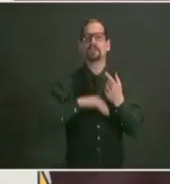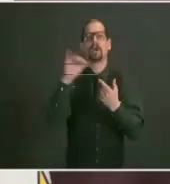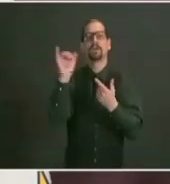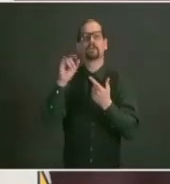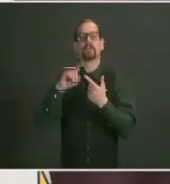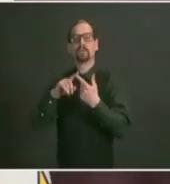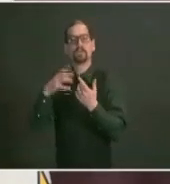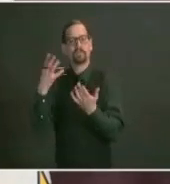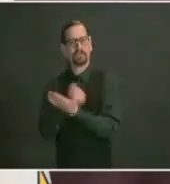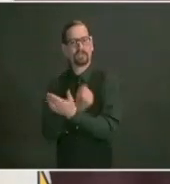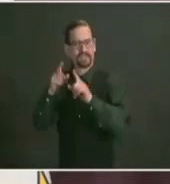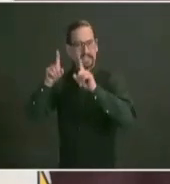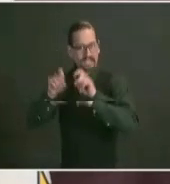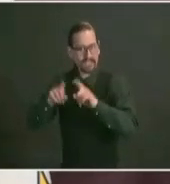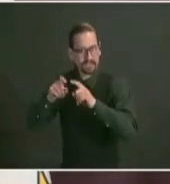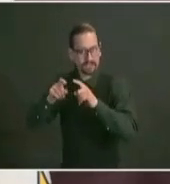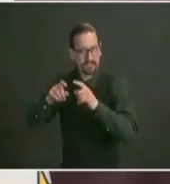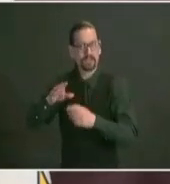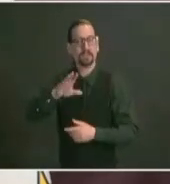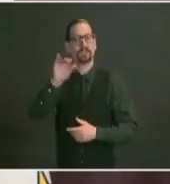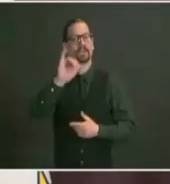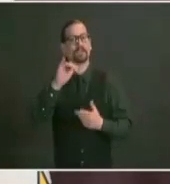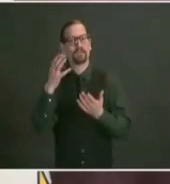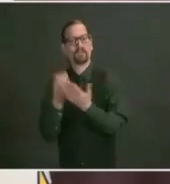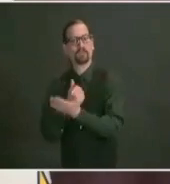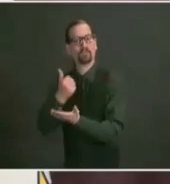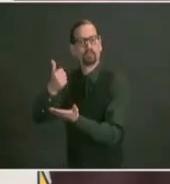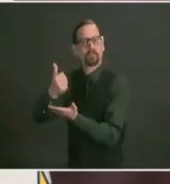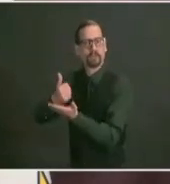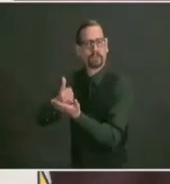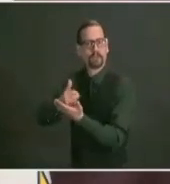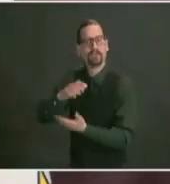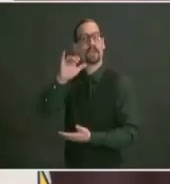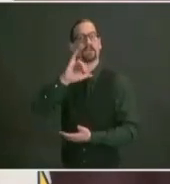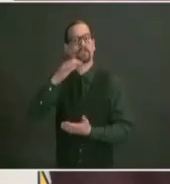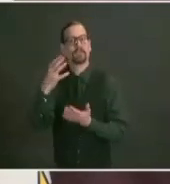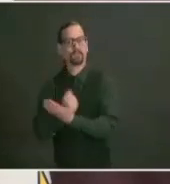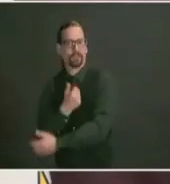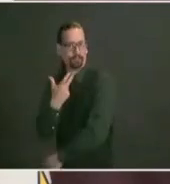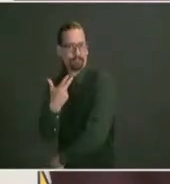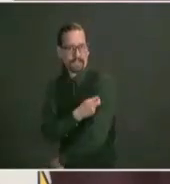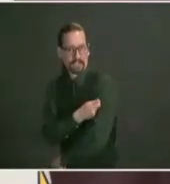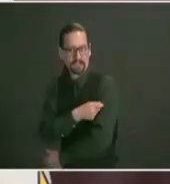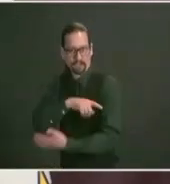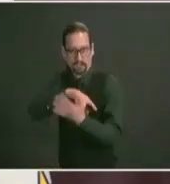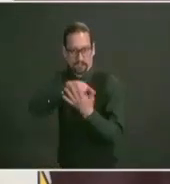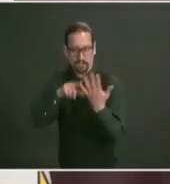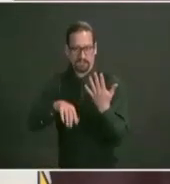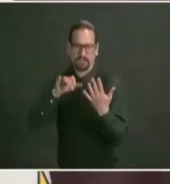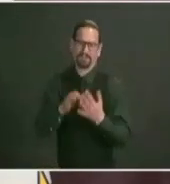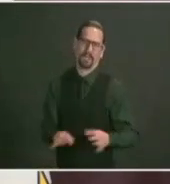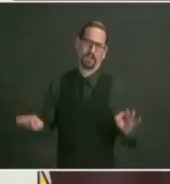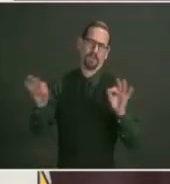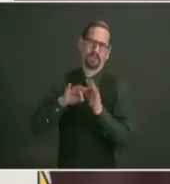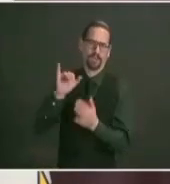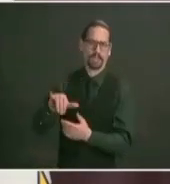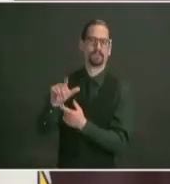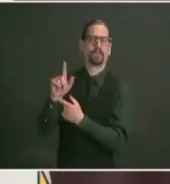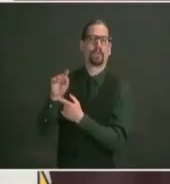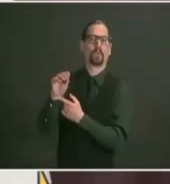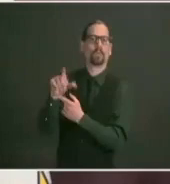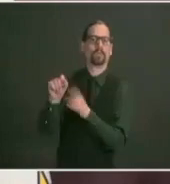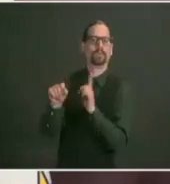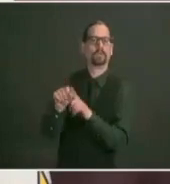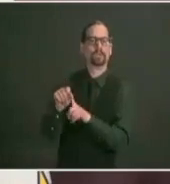the capacity is there please continue to take advantage of it get tested regularly